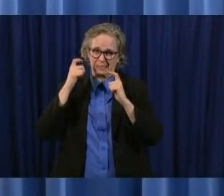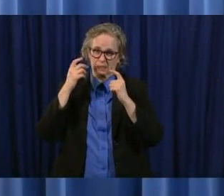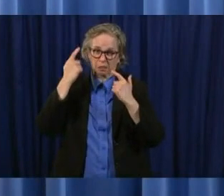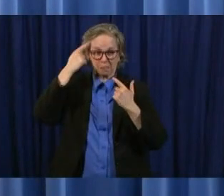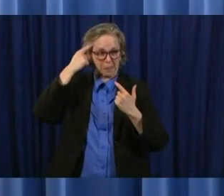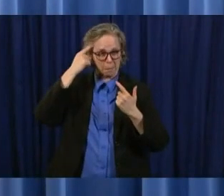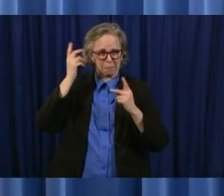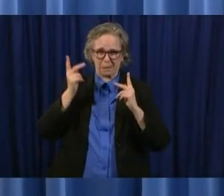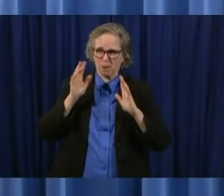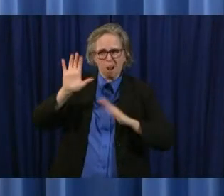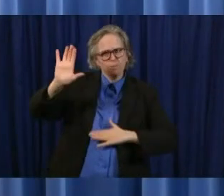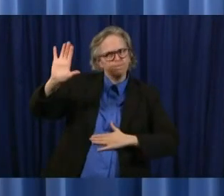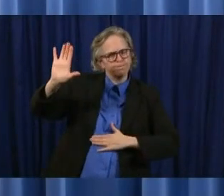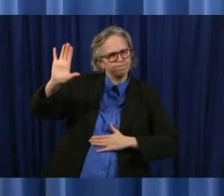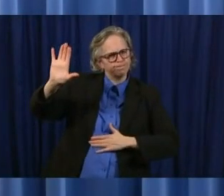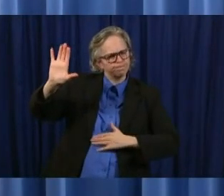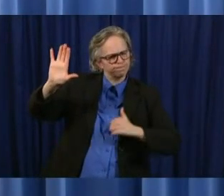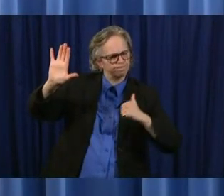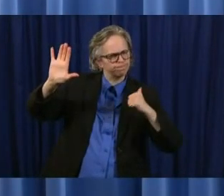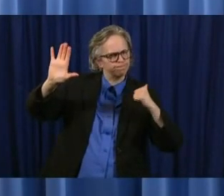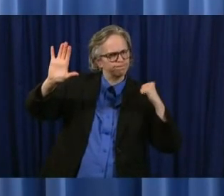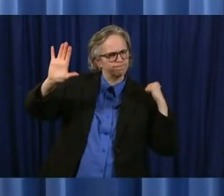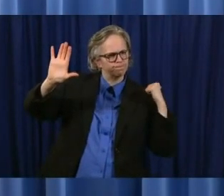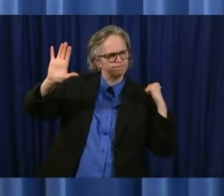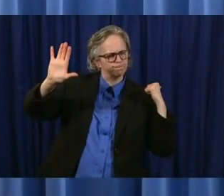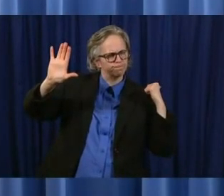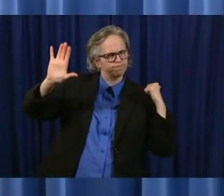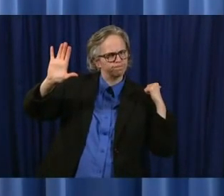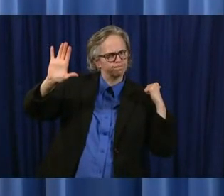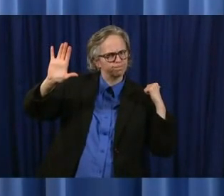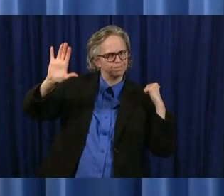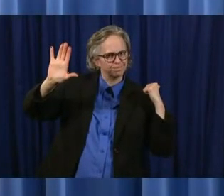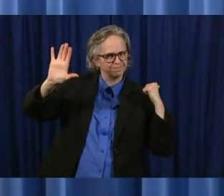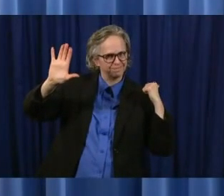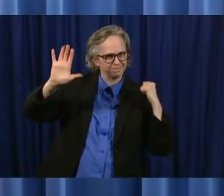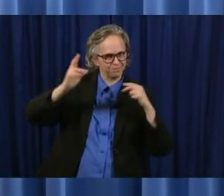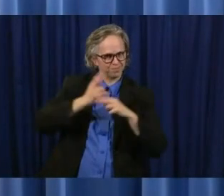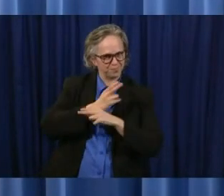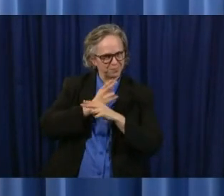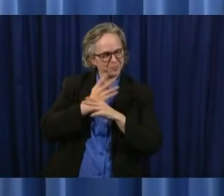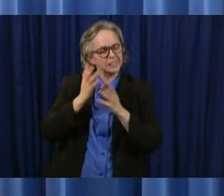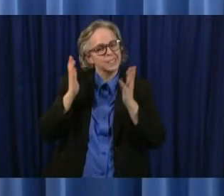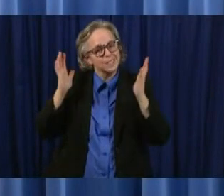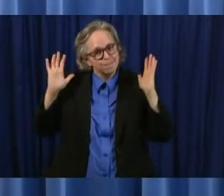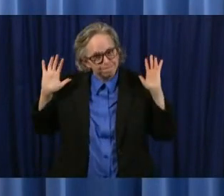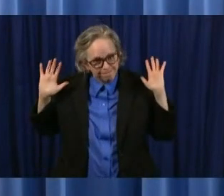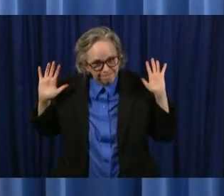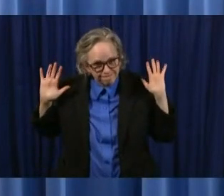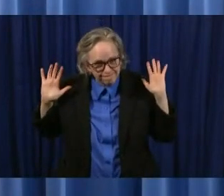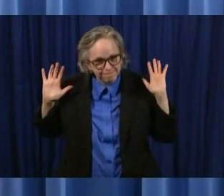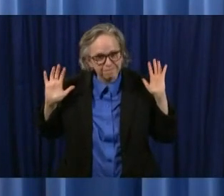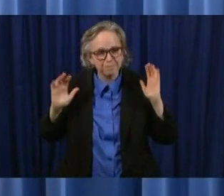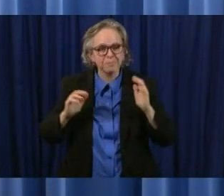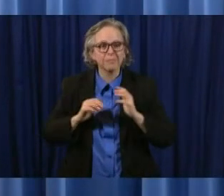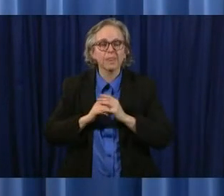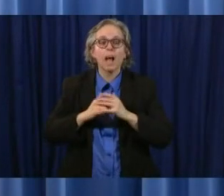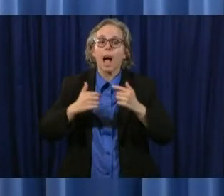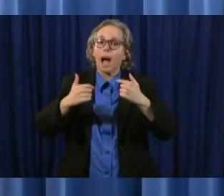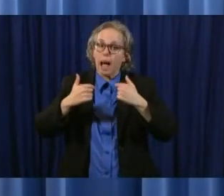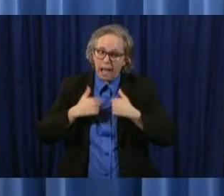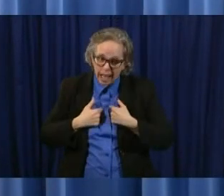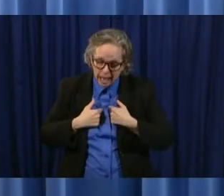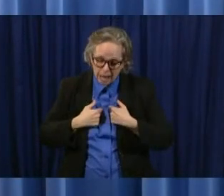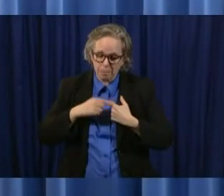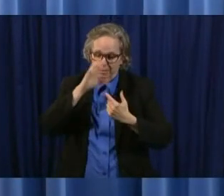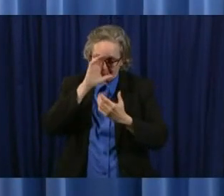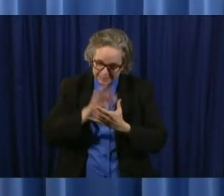it was just one step too far i believe that we're going to